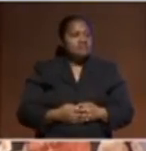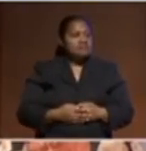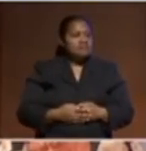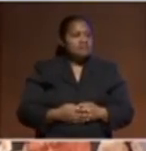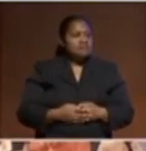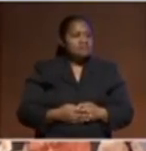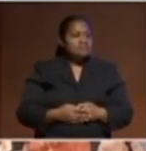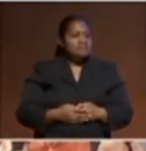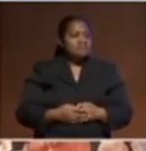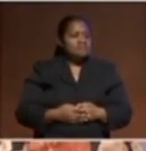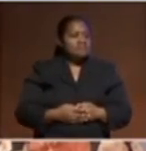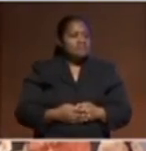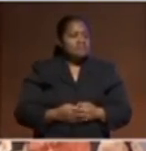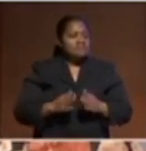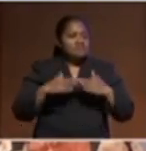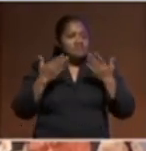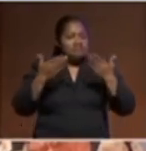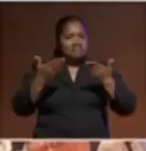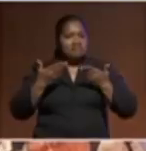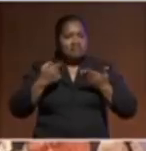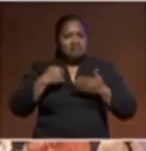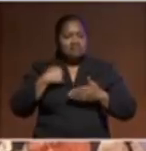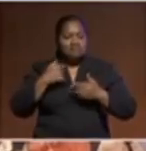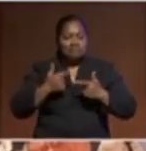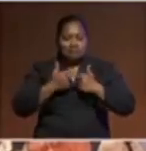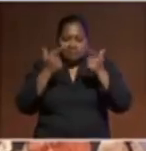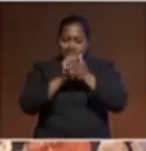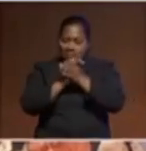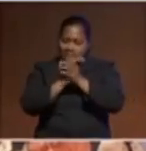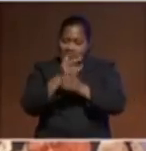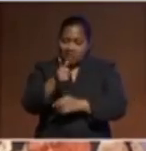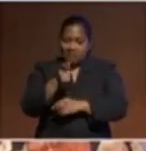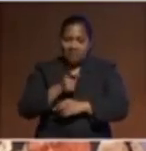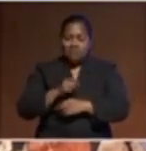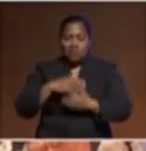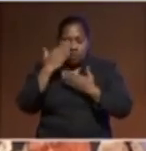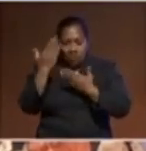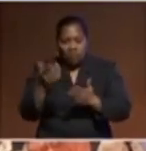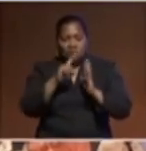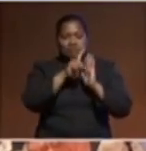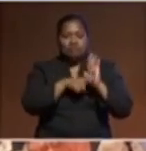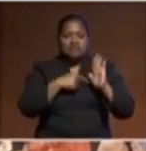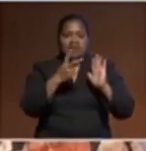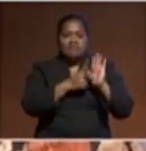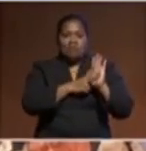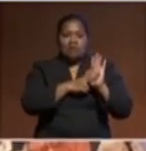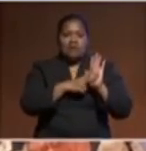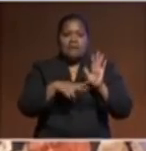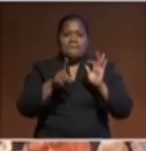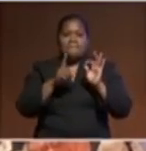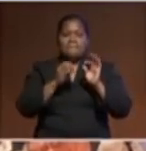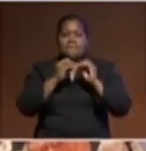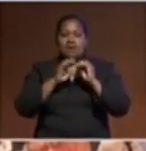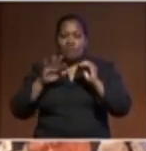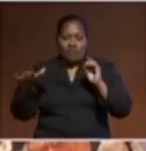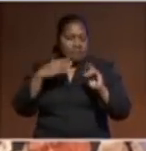It gives me great pleasure to invite the Honorable Josiah Waringe Panimarama, the Prime Minister